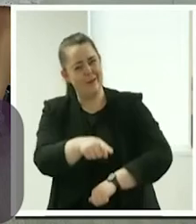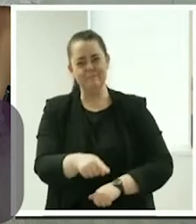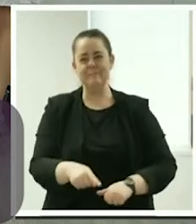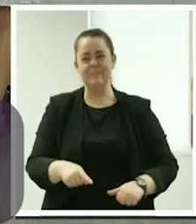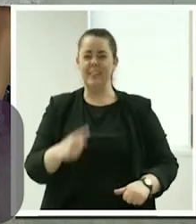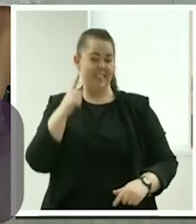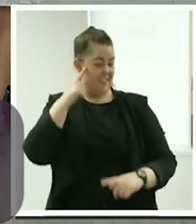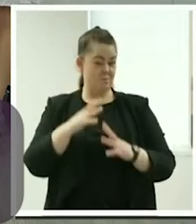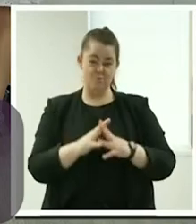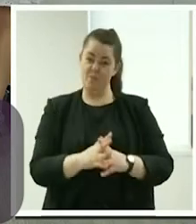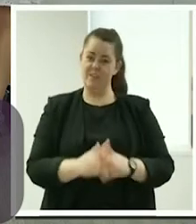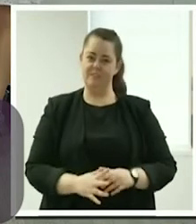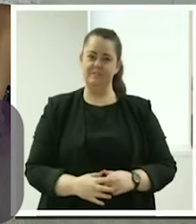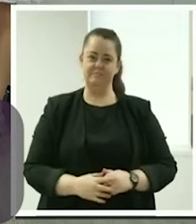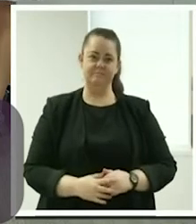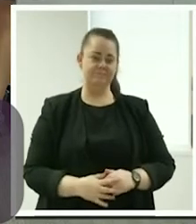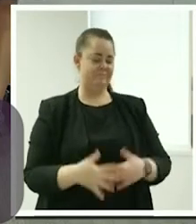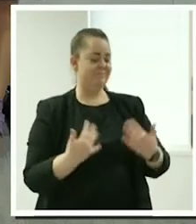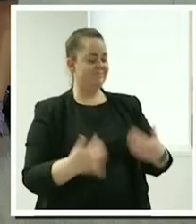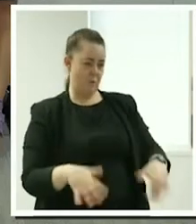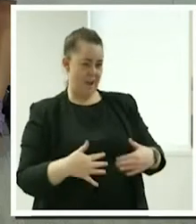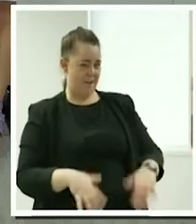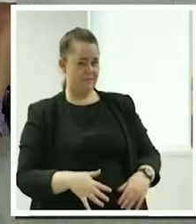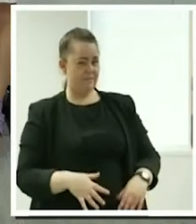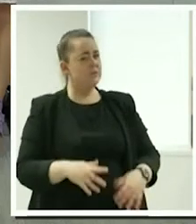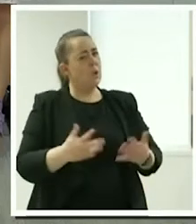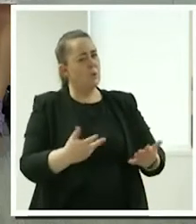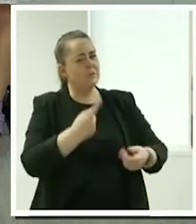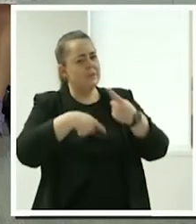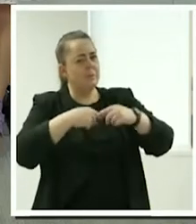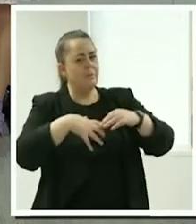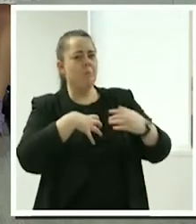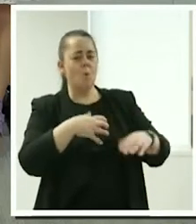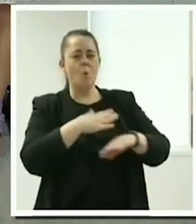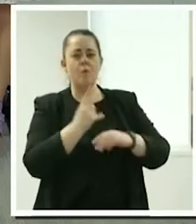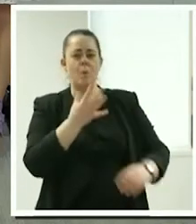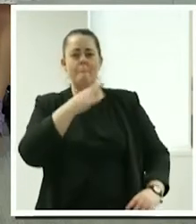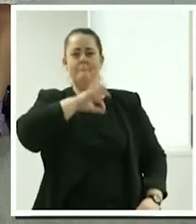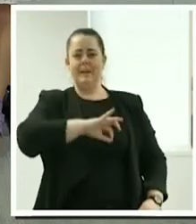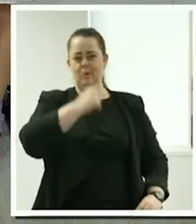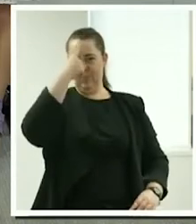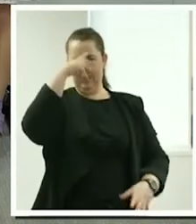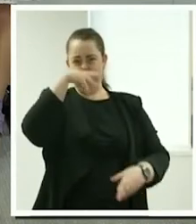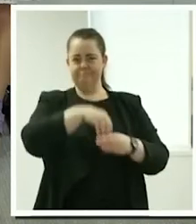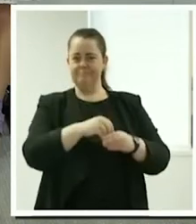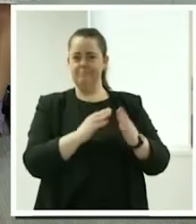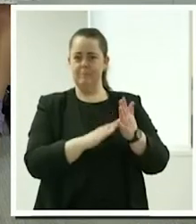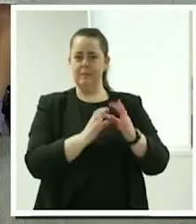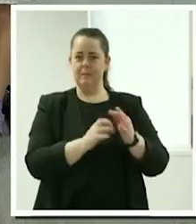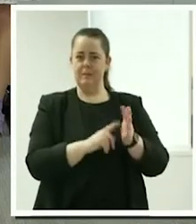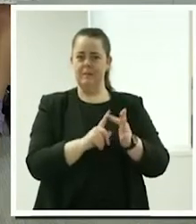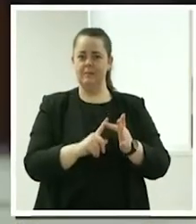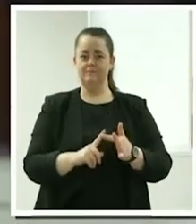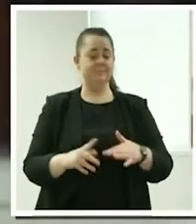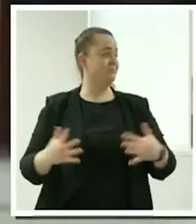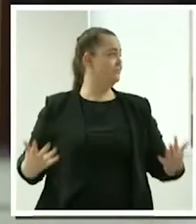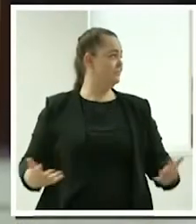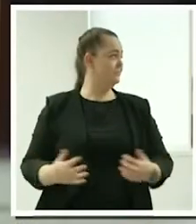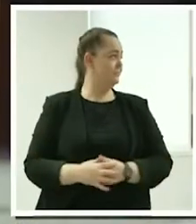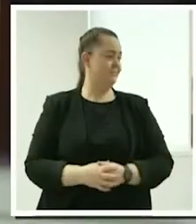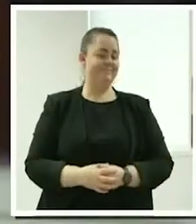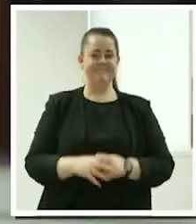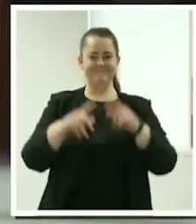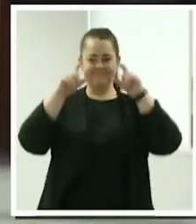being part of the mable community that was you for me um i'm a grandmother now and i